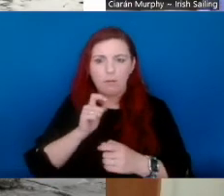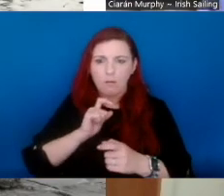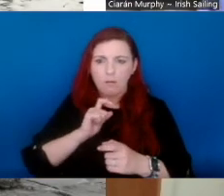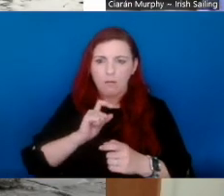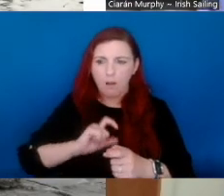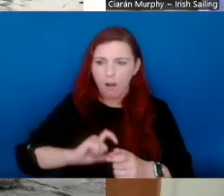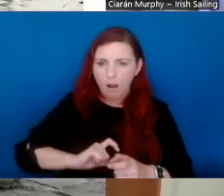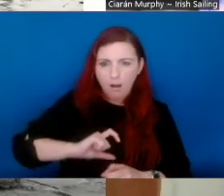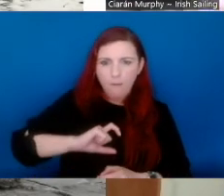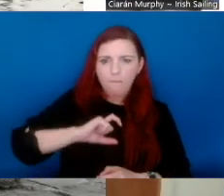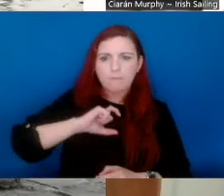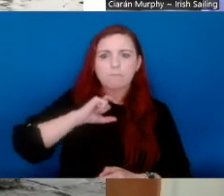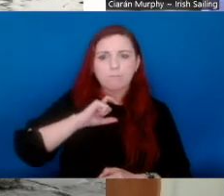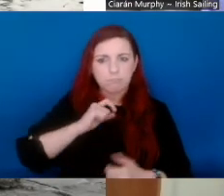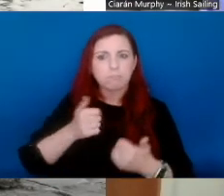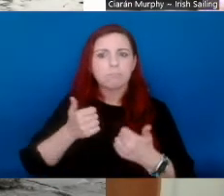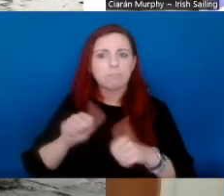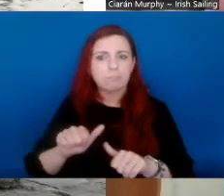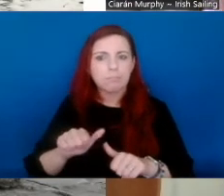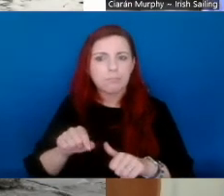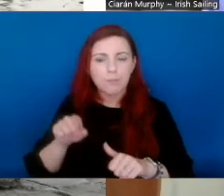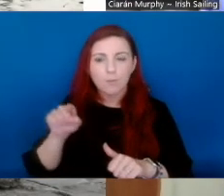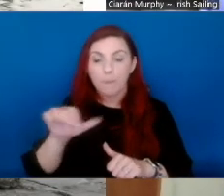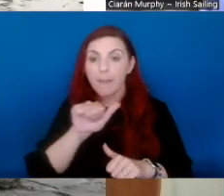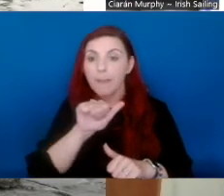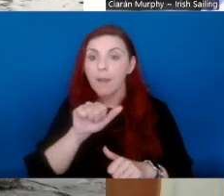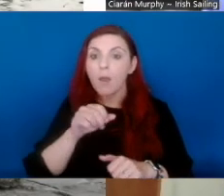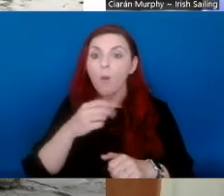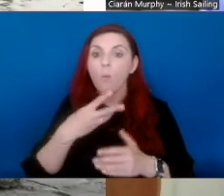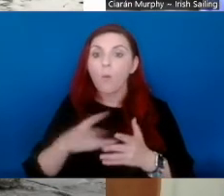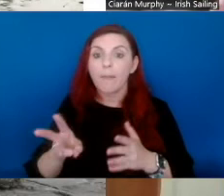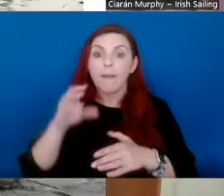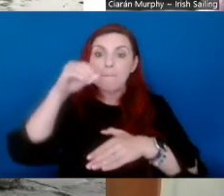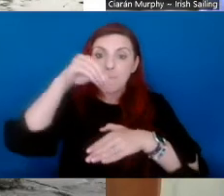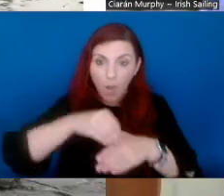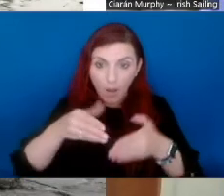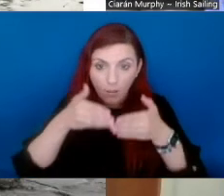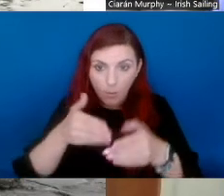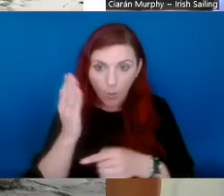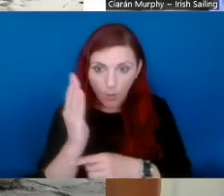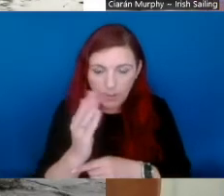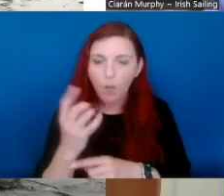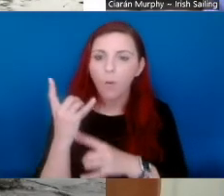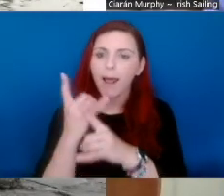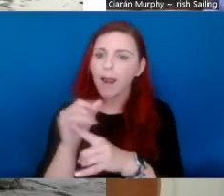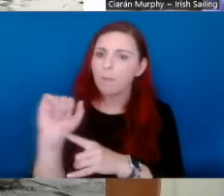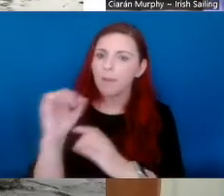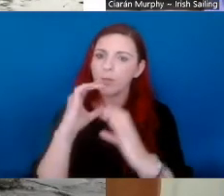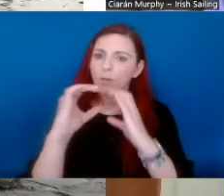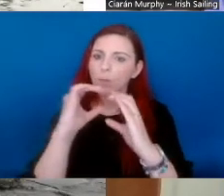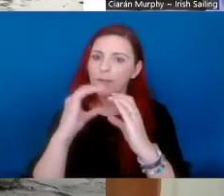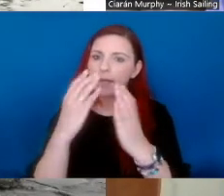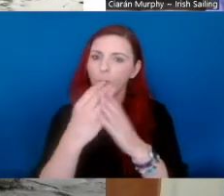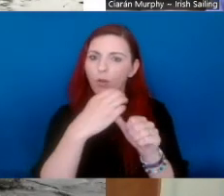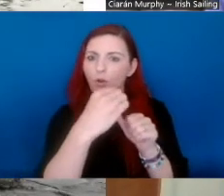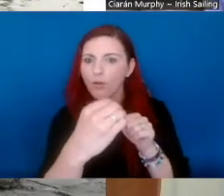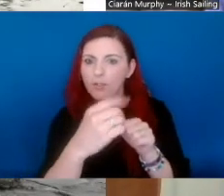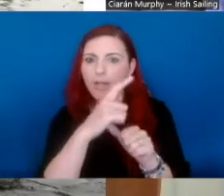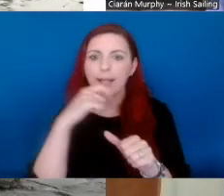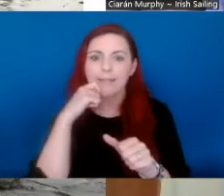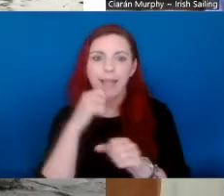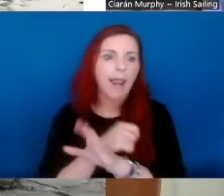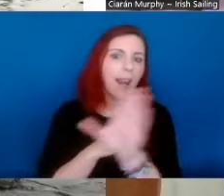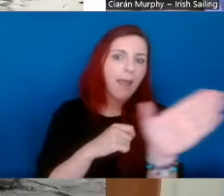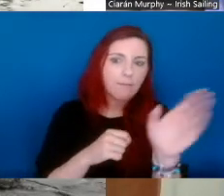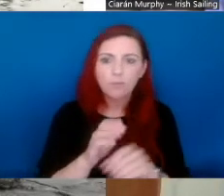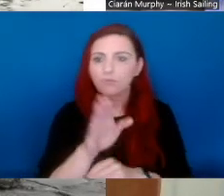facilitate how that person communicates on board so that they can be telling the people, want to go left, we want to go right, we want to do